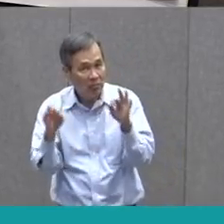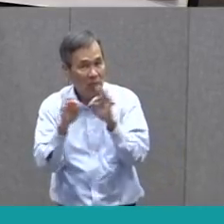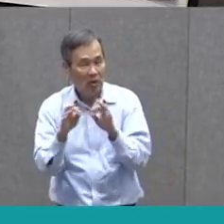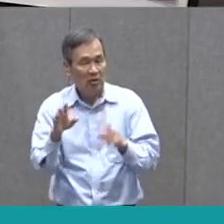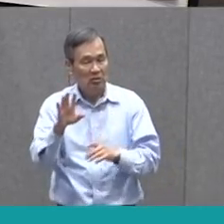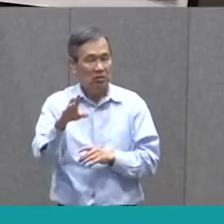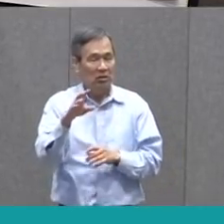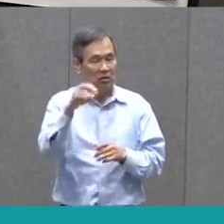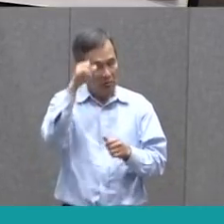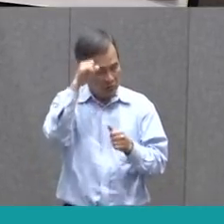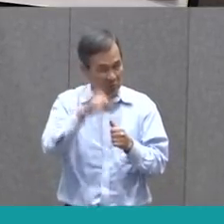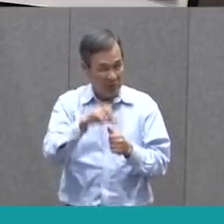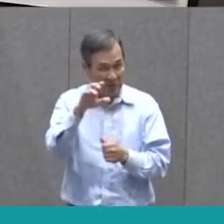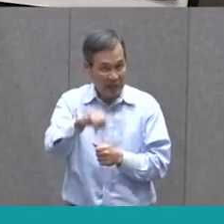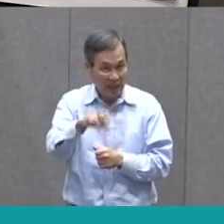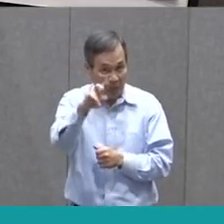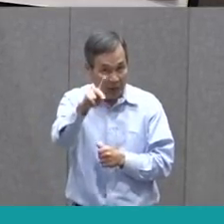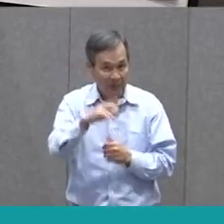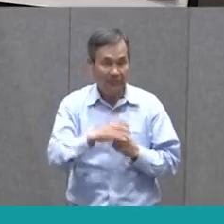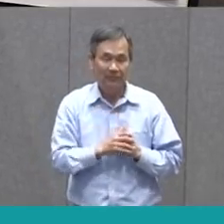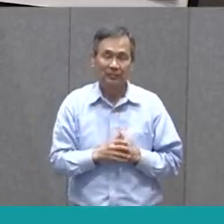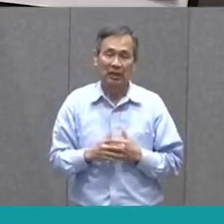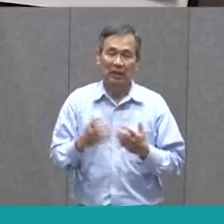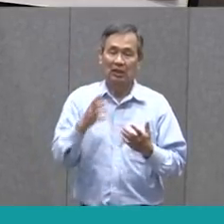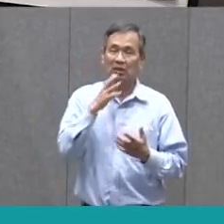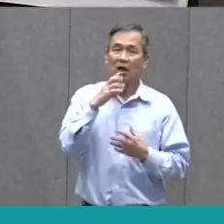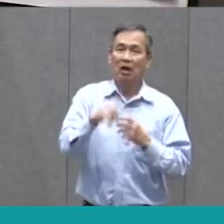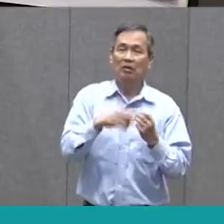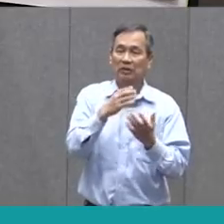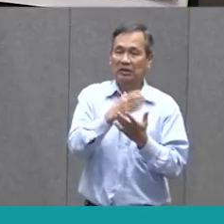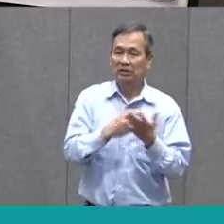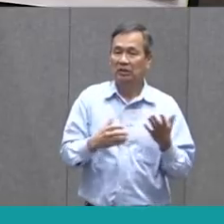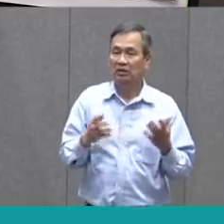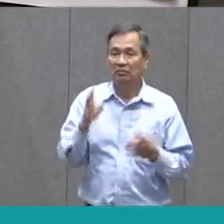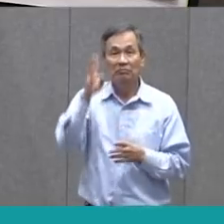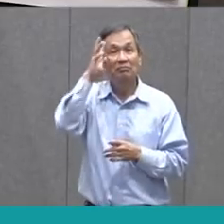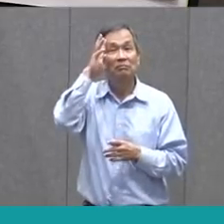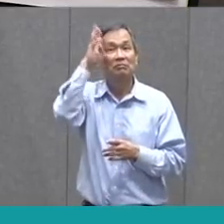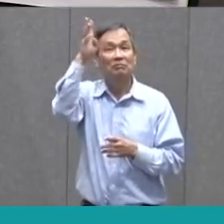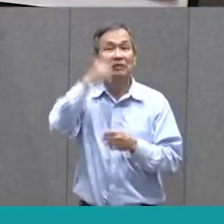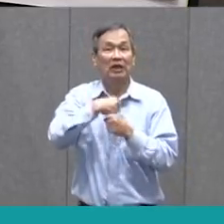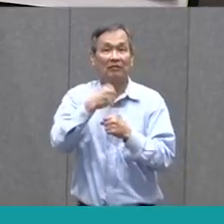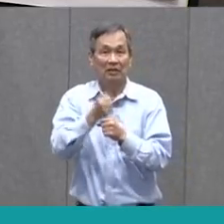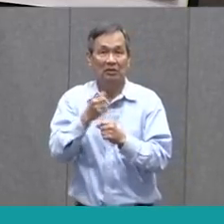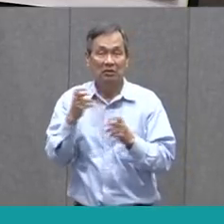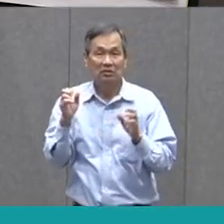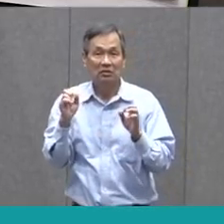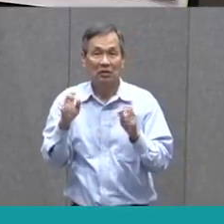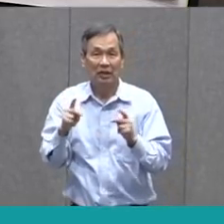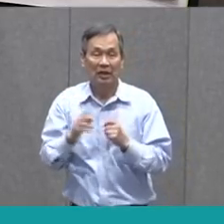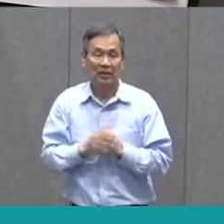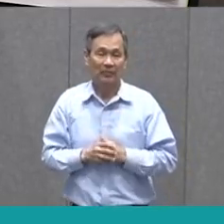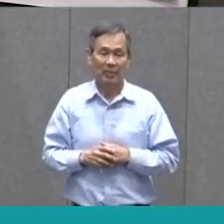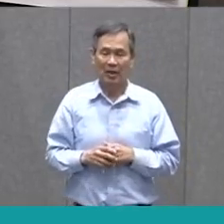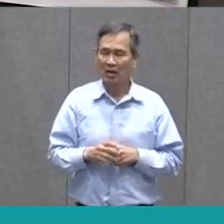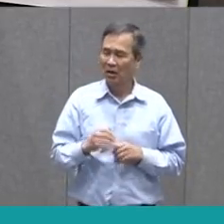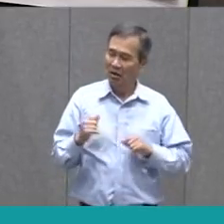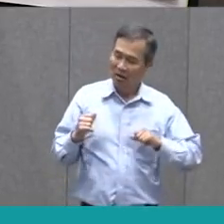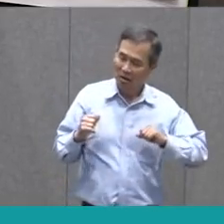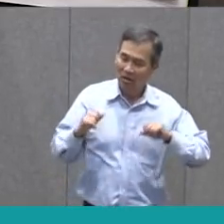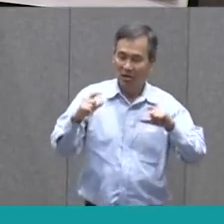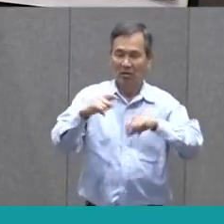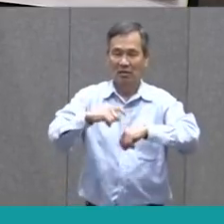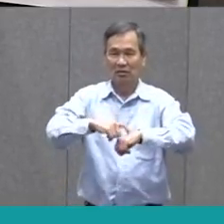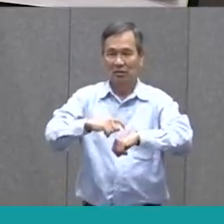that your mind going, and let's talk about some inventions. We use inventions all the